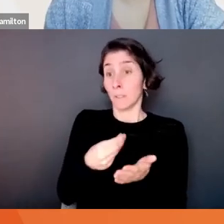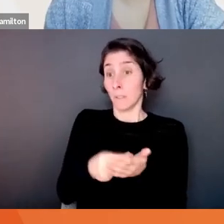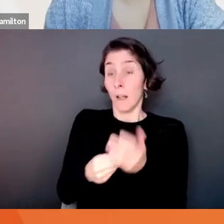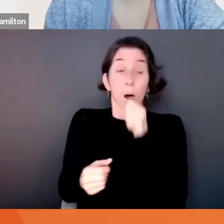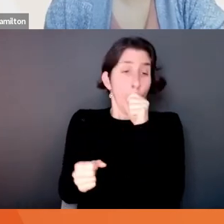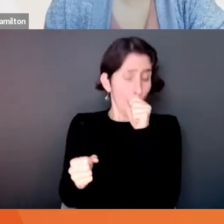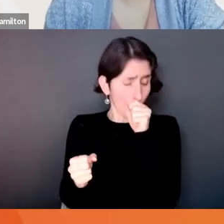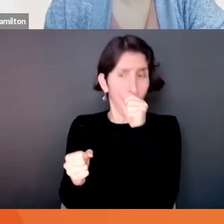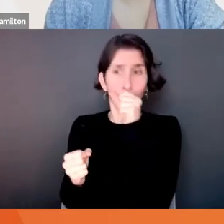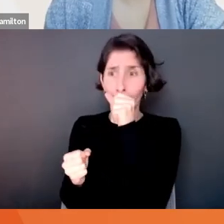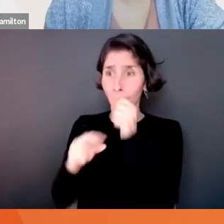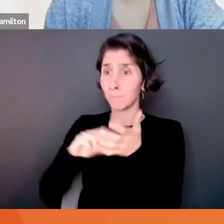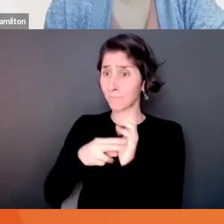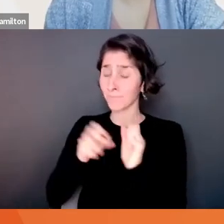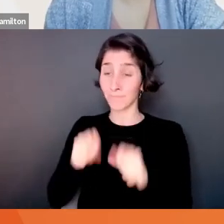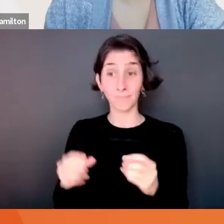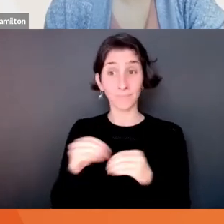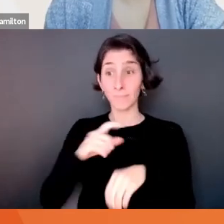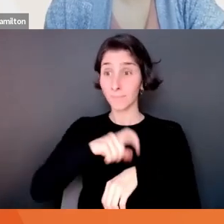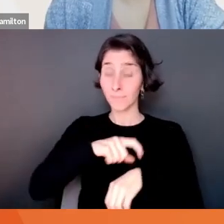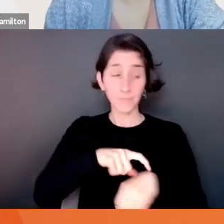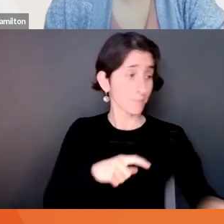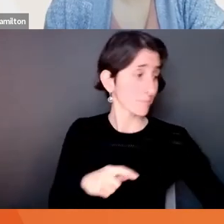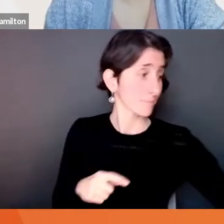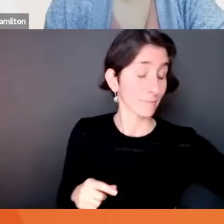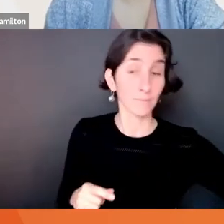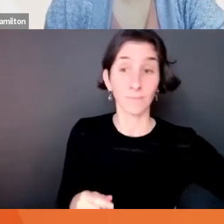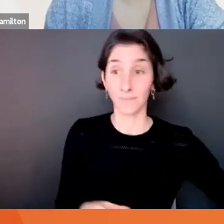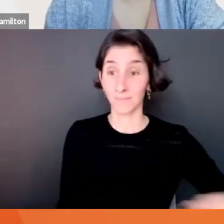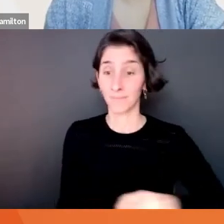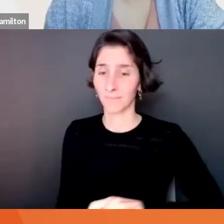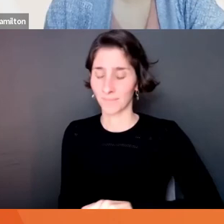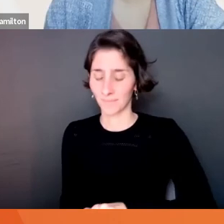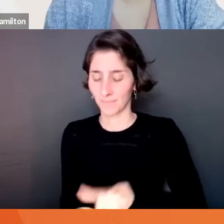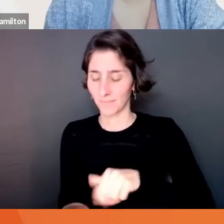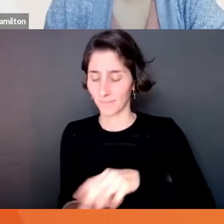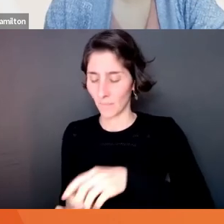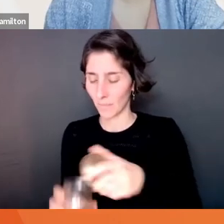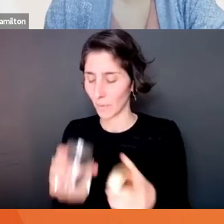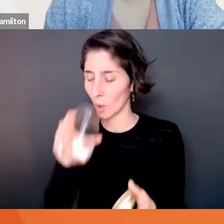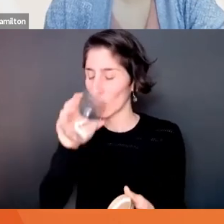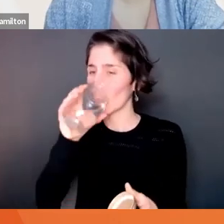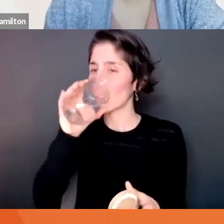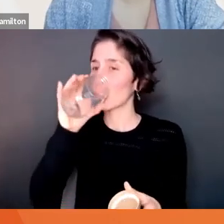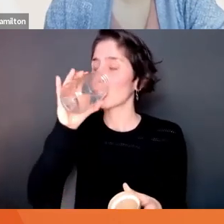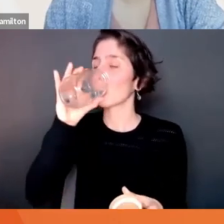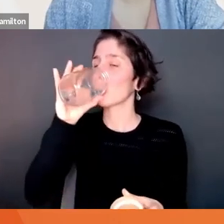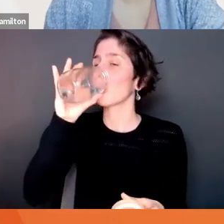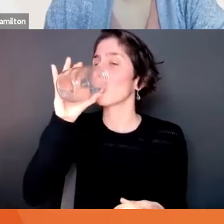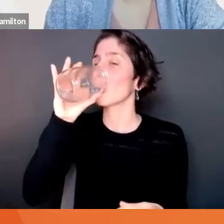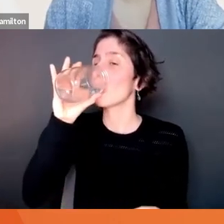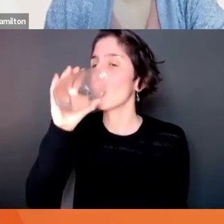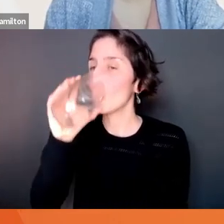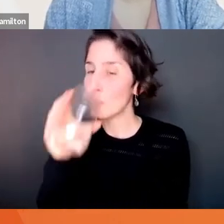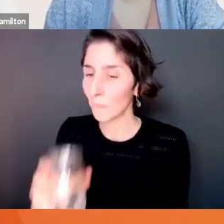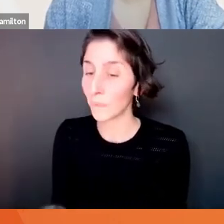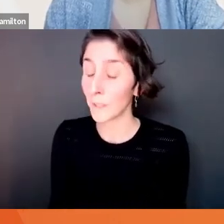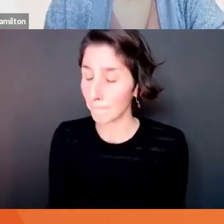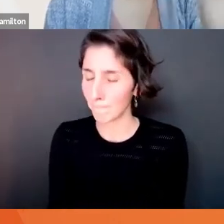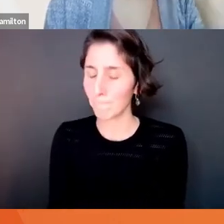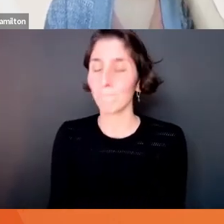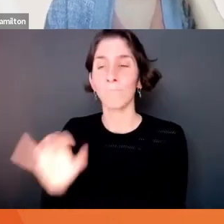want. So innovation can actually create the margin that you're looking for in your space. So I would say those are some of the barriers. And also, like,